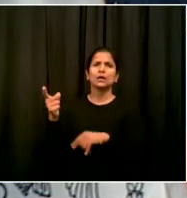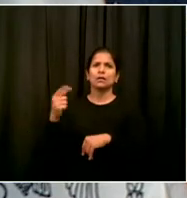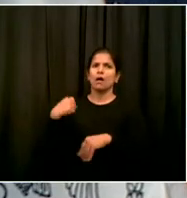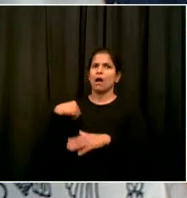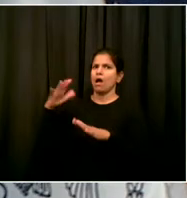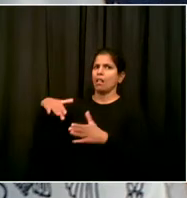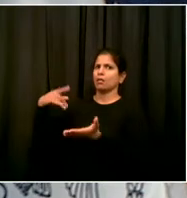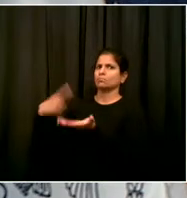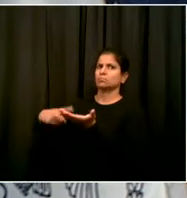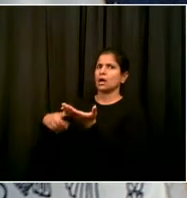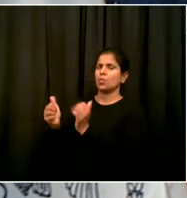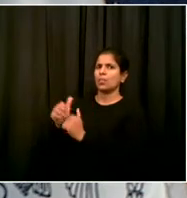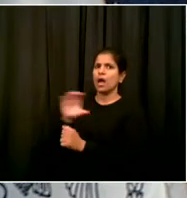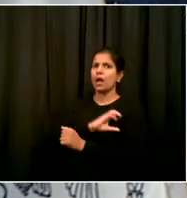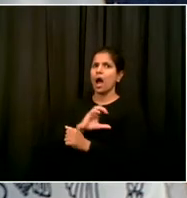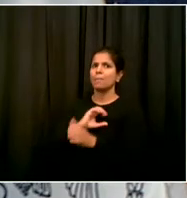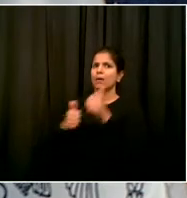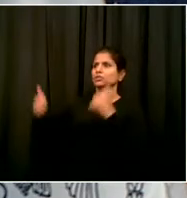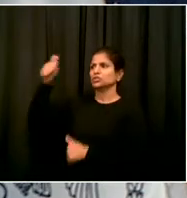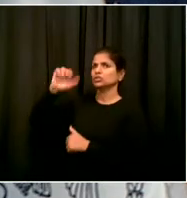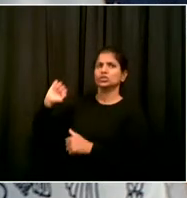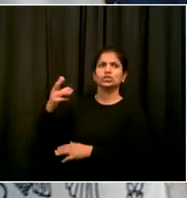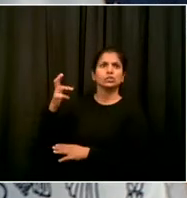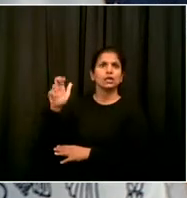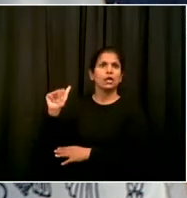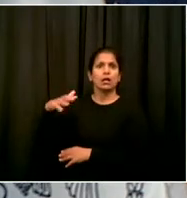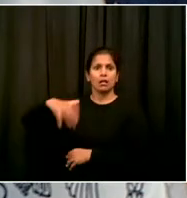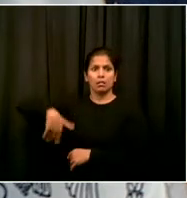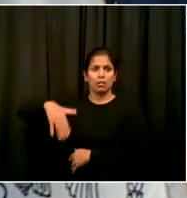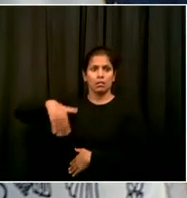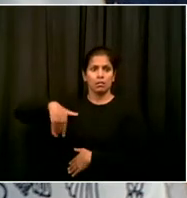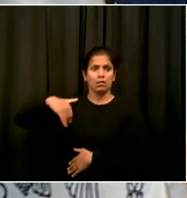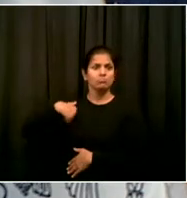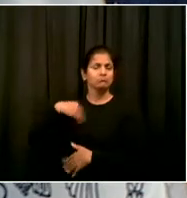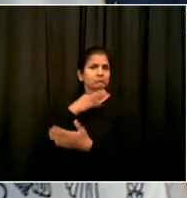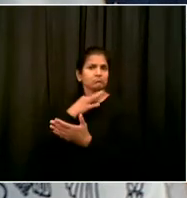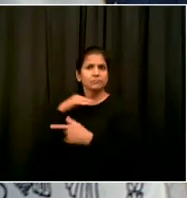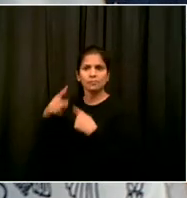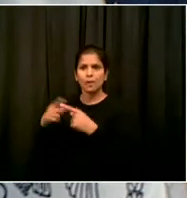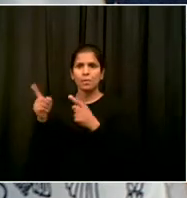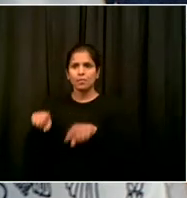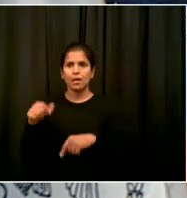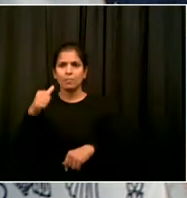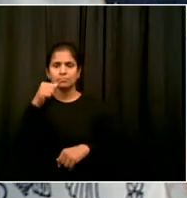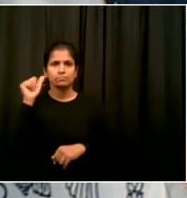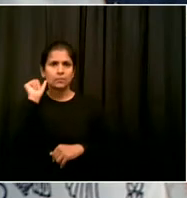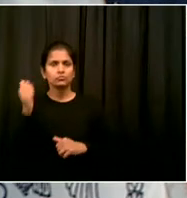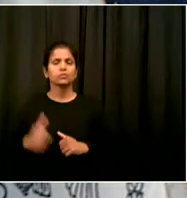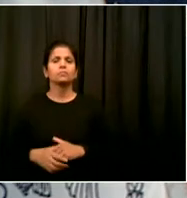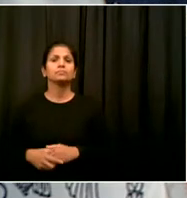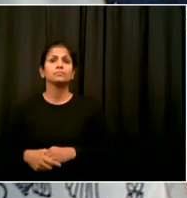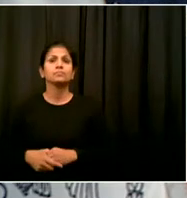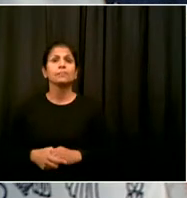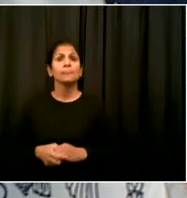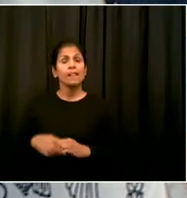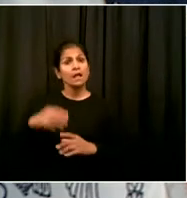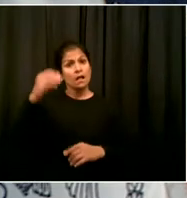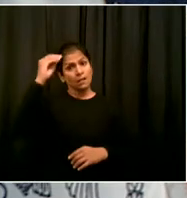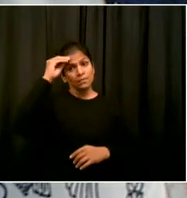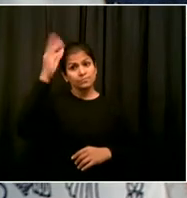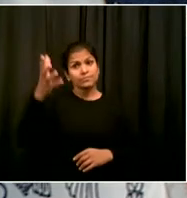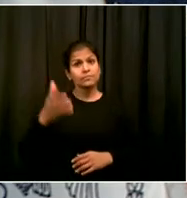individuals, citizens, if there's violence against police officers, absolutely unacceptable. Violence against property, unacceptable. Fires,